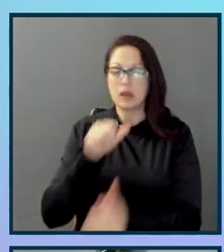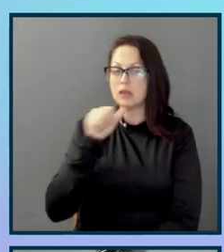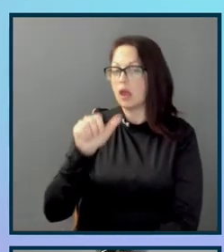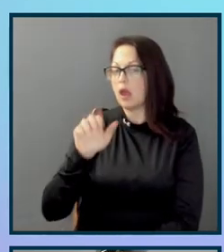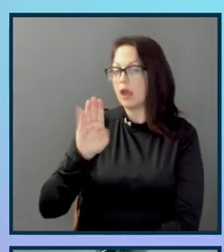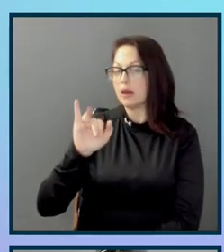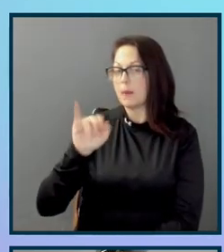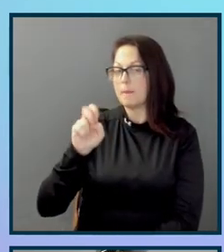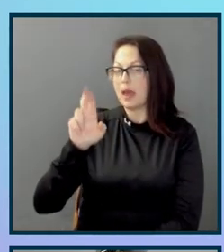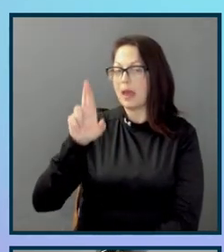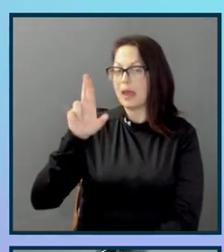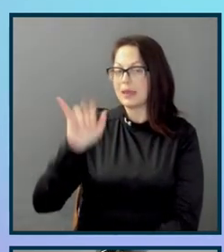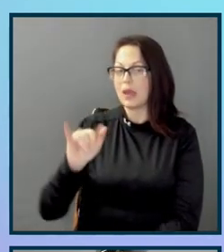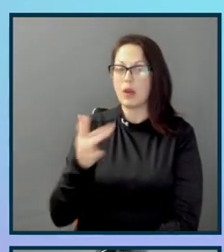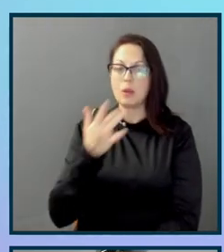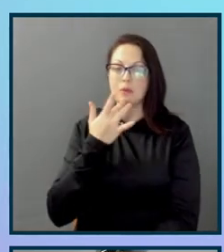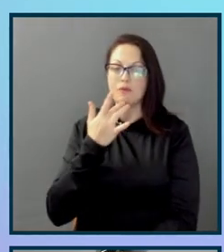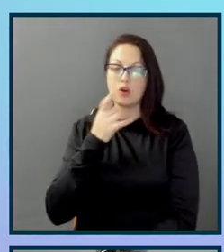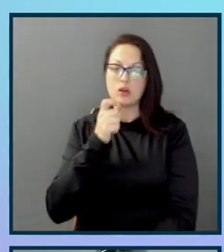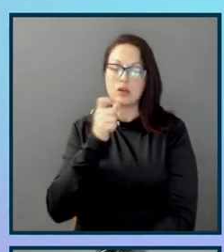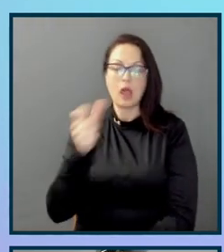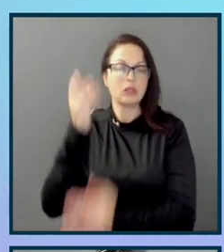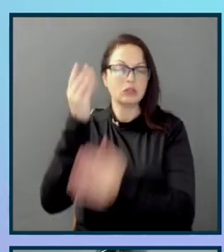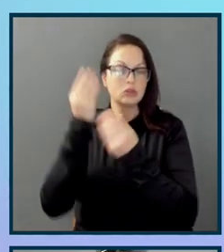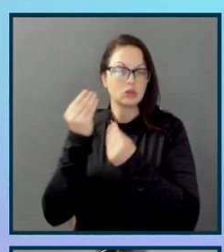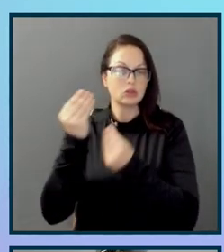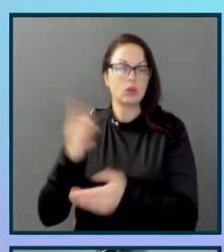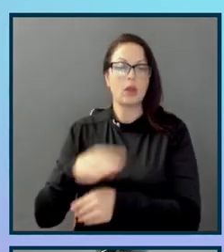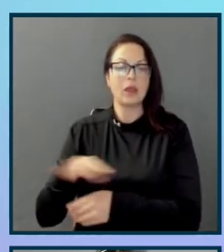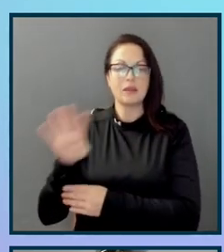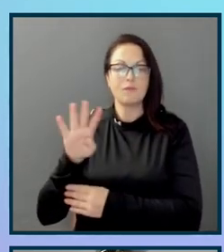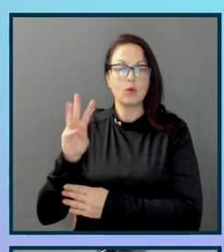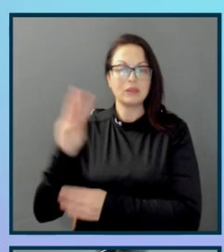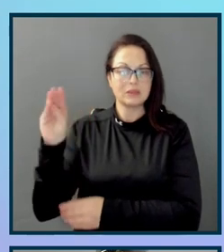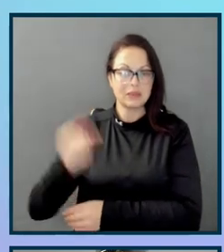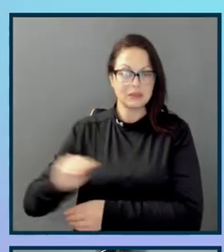preferred not to say versus the 64% of users that identified as white.